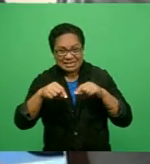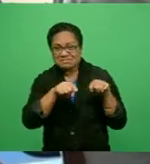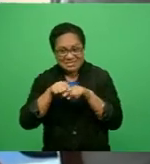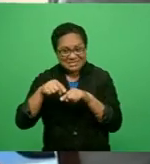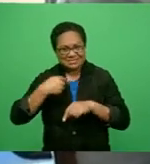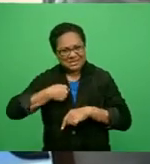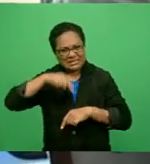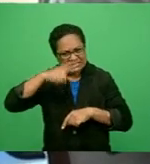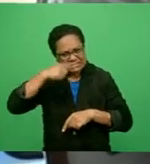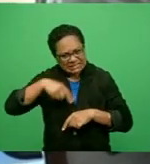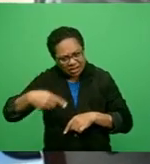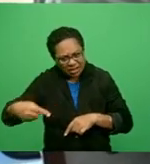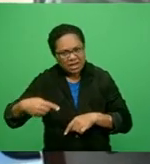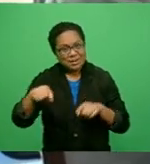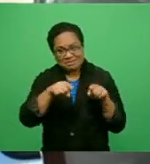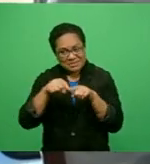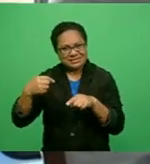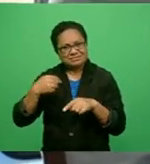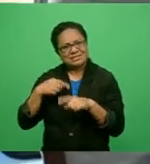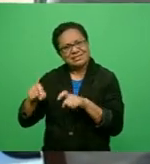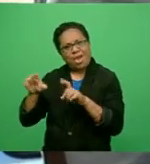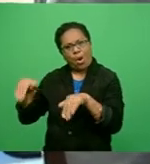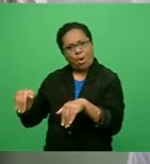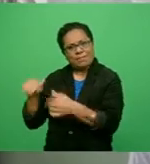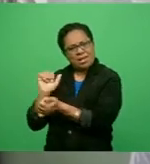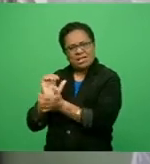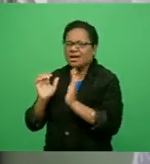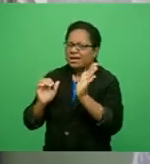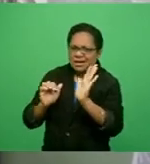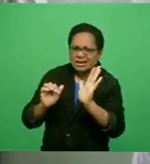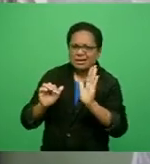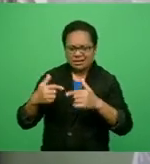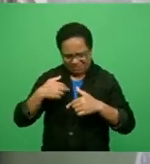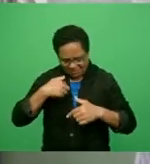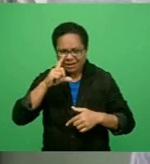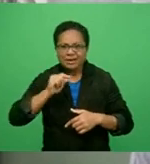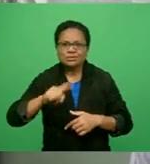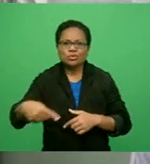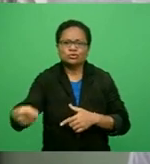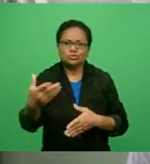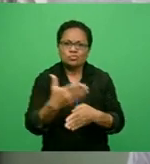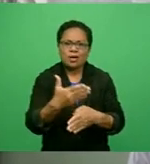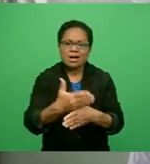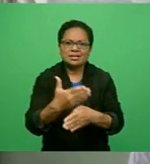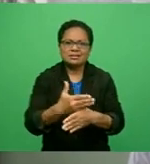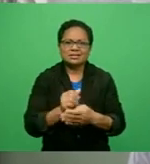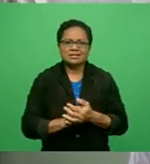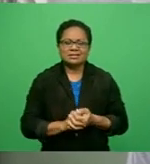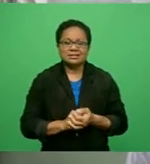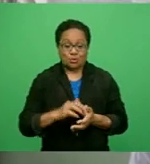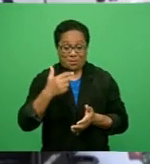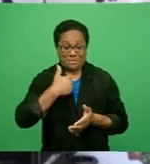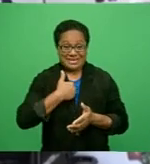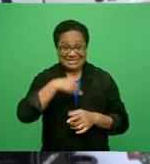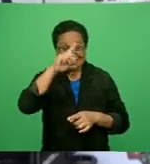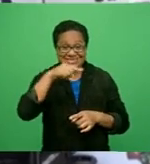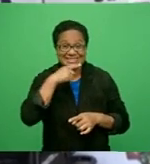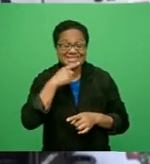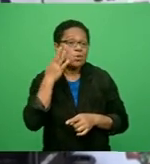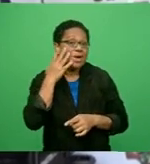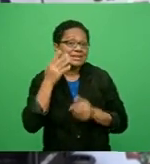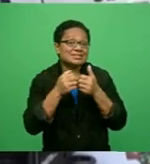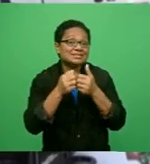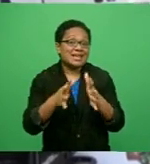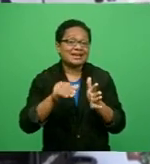weak or limit their opportunities in life. My experience is really hard living with type 1. I have this condition,